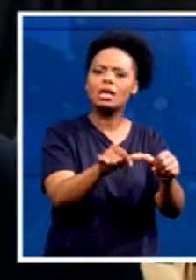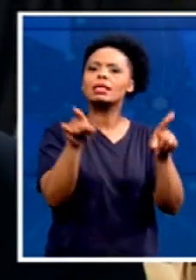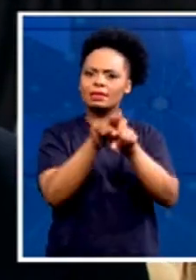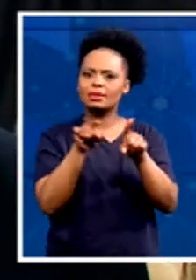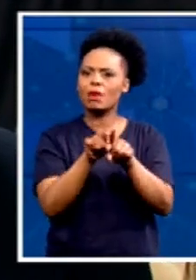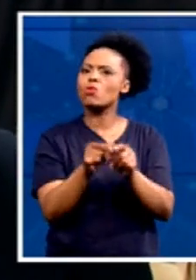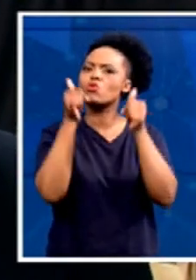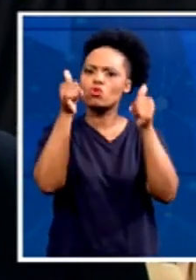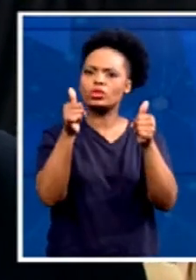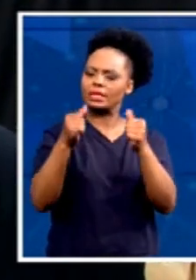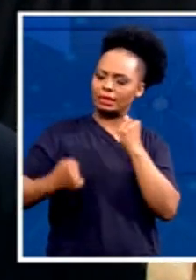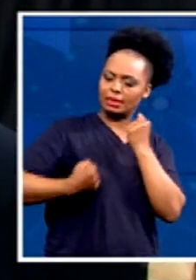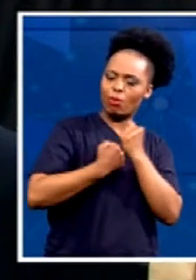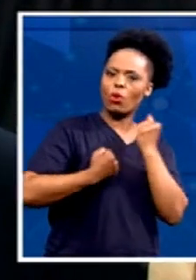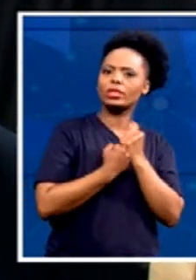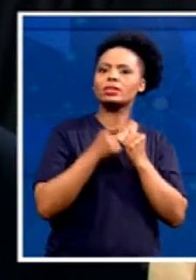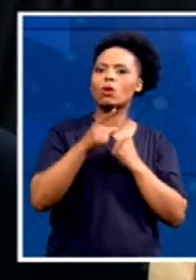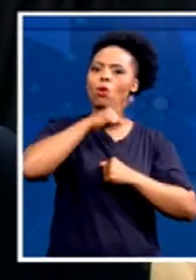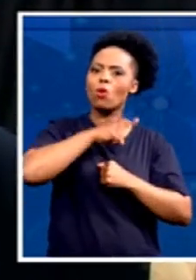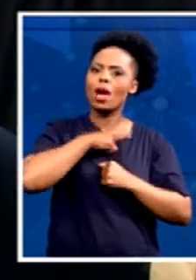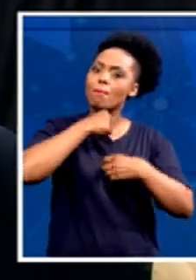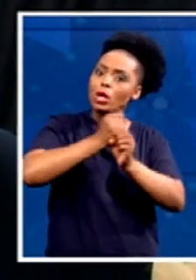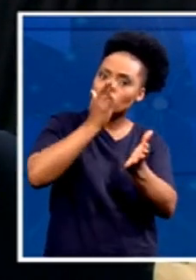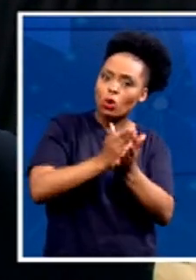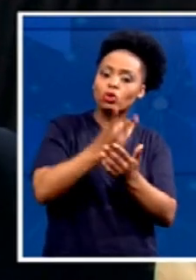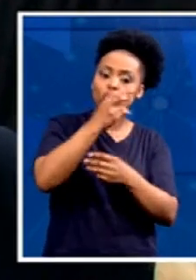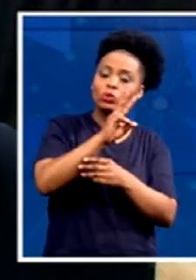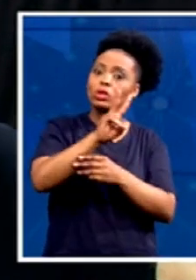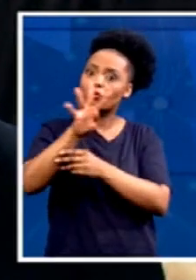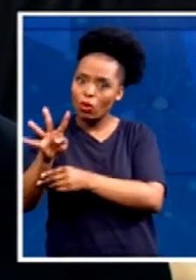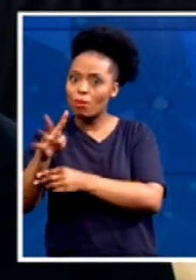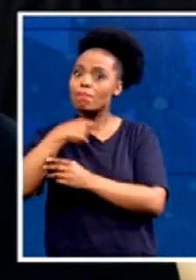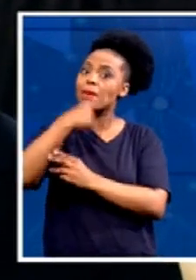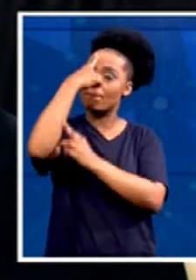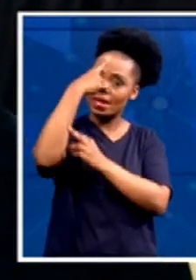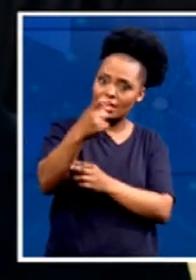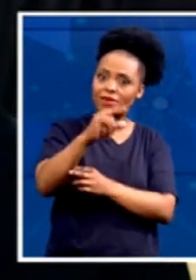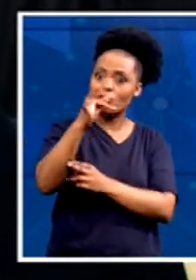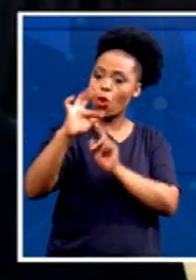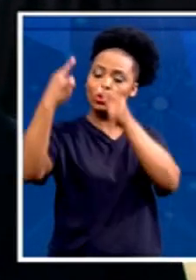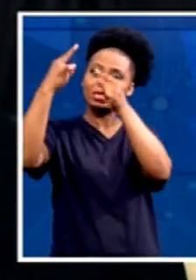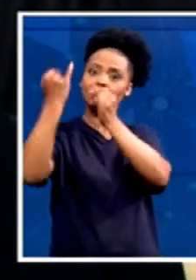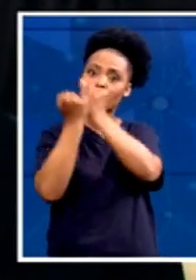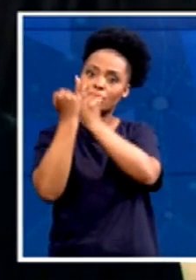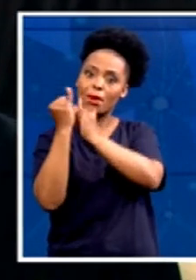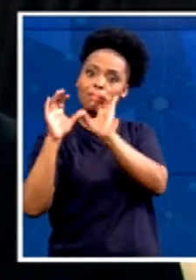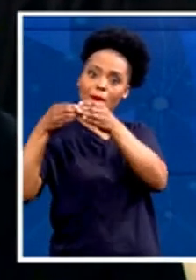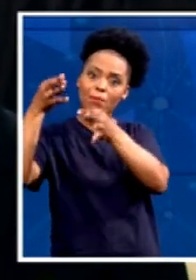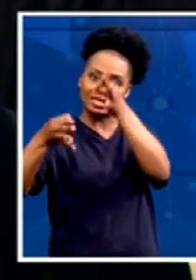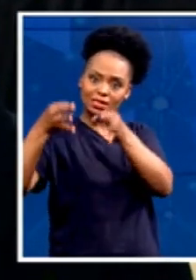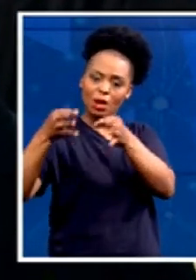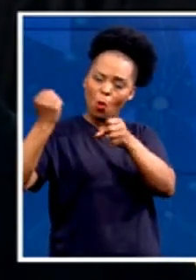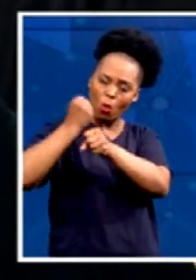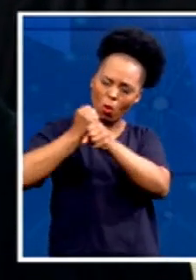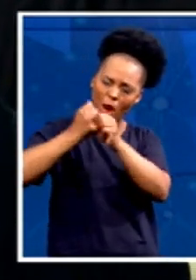ensure that in 2024, I do believe if opposition parties work hard and they build on this, can I